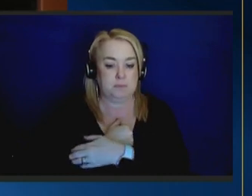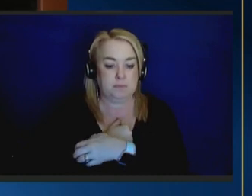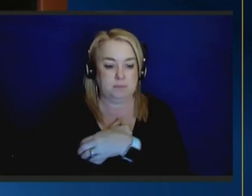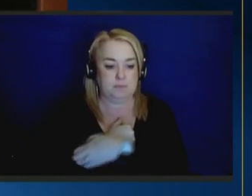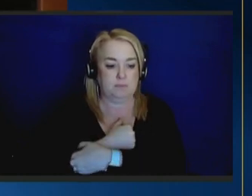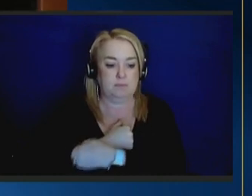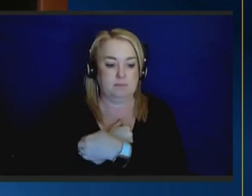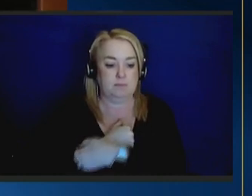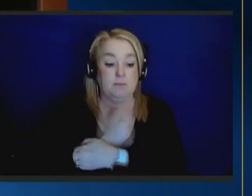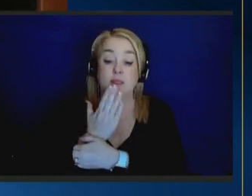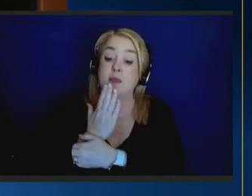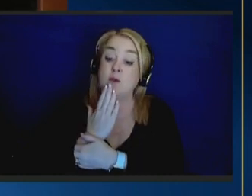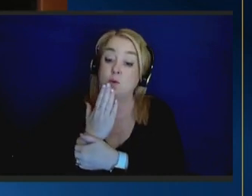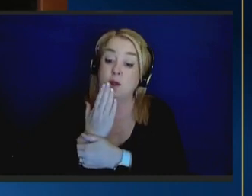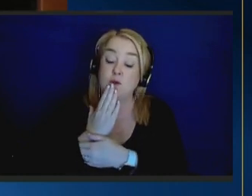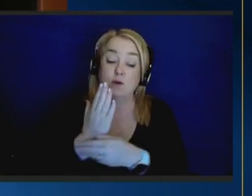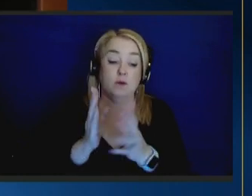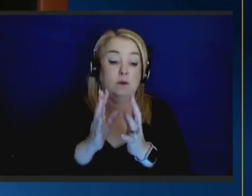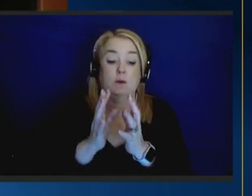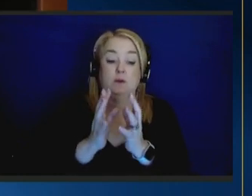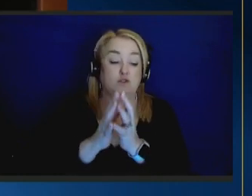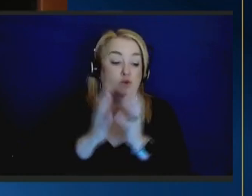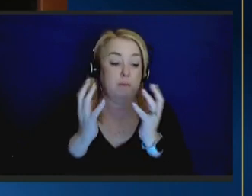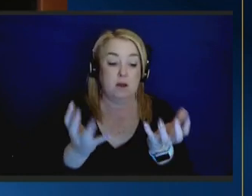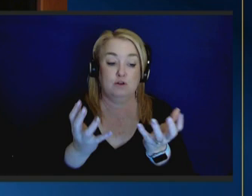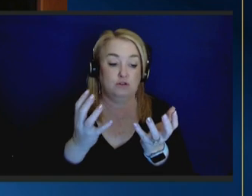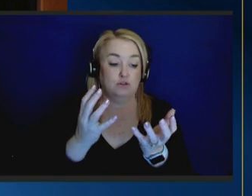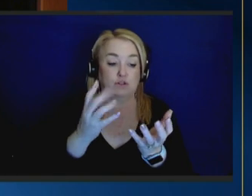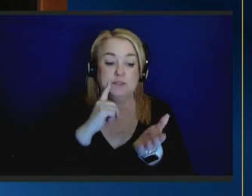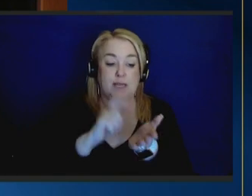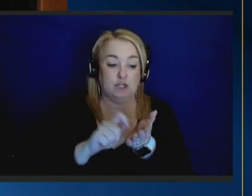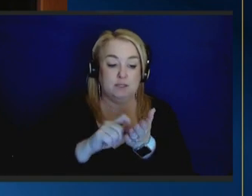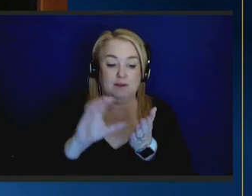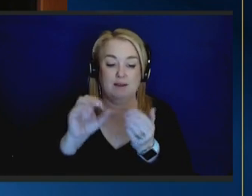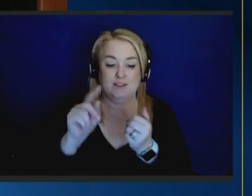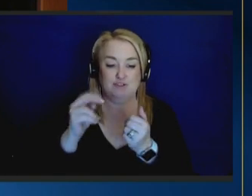Stuart Becerra, consecutively you very much.